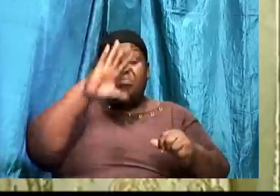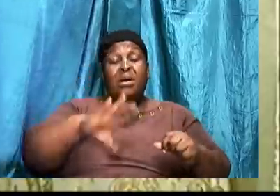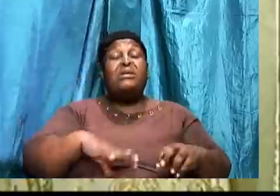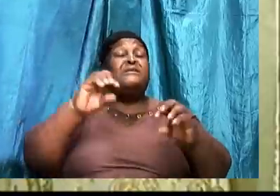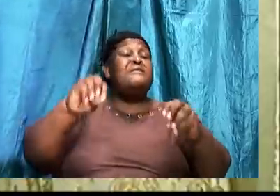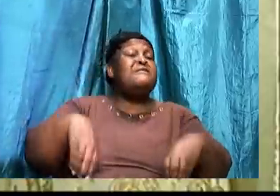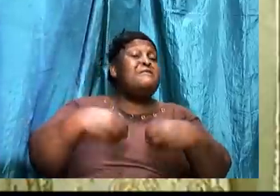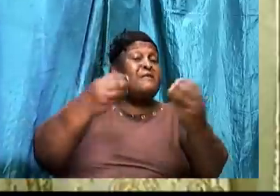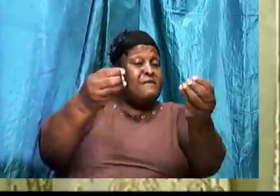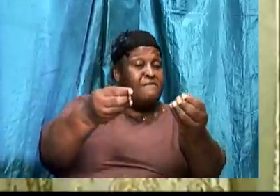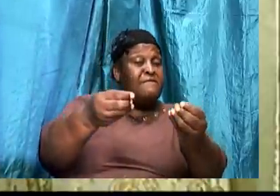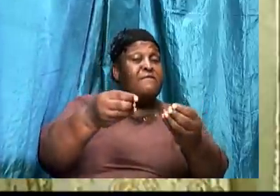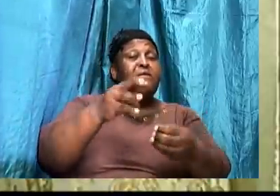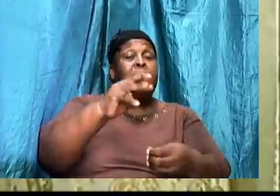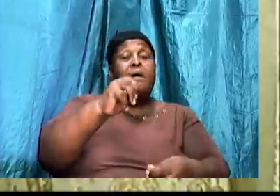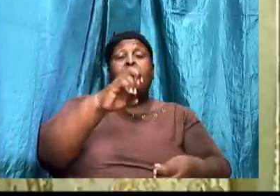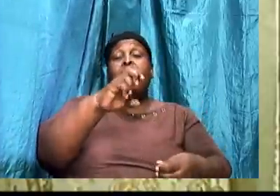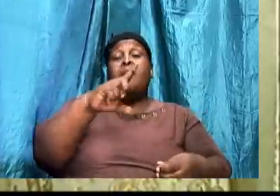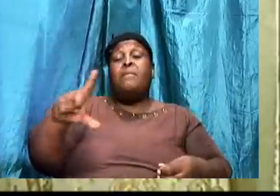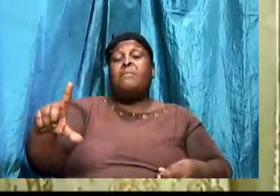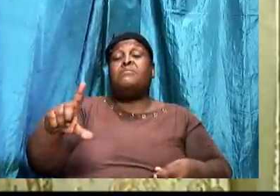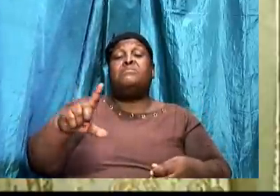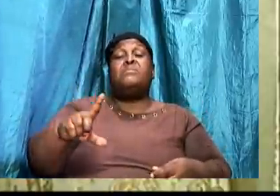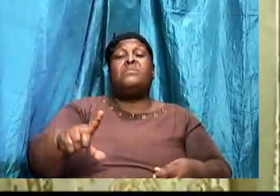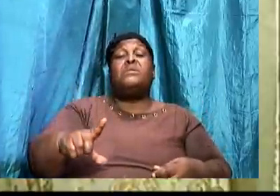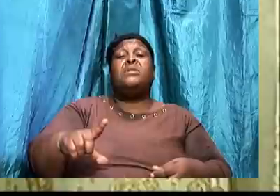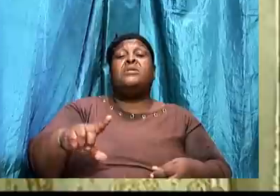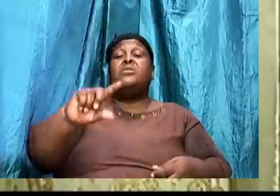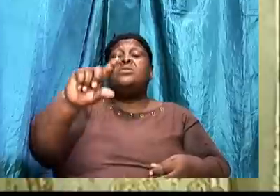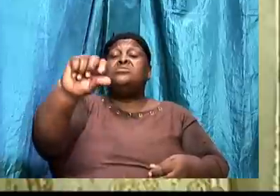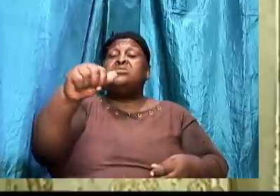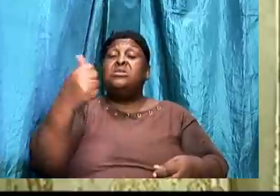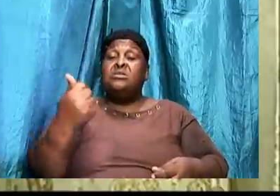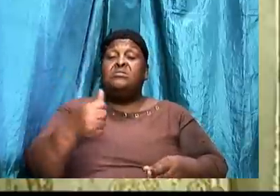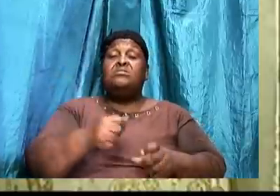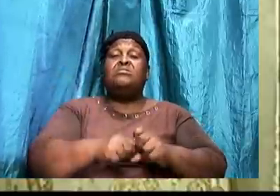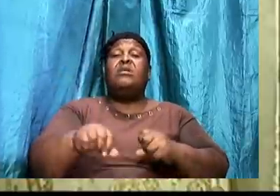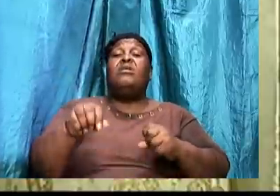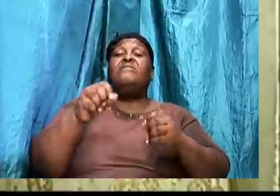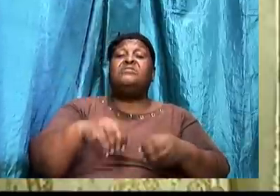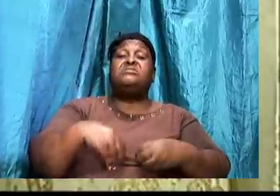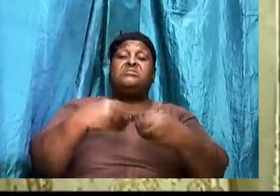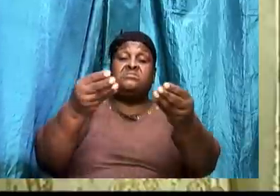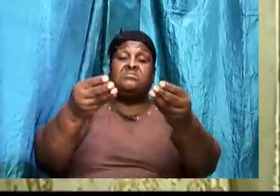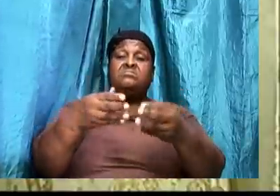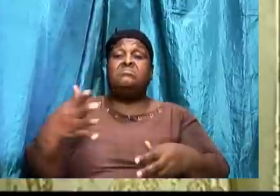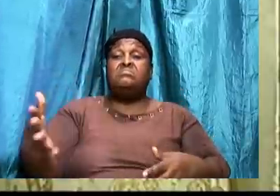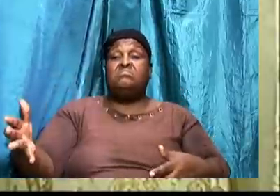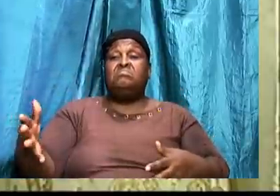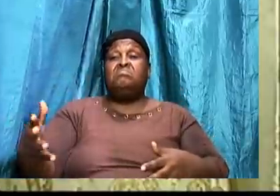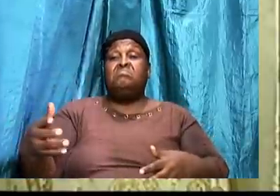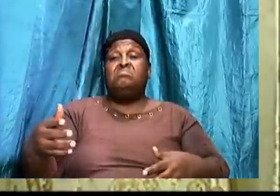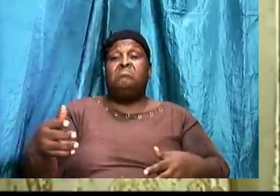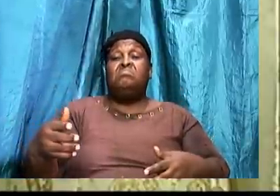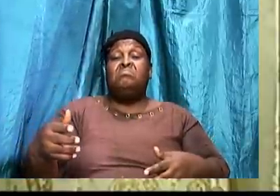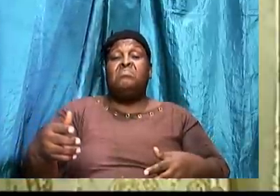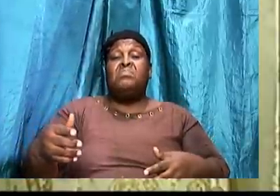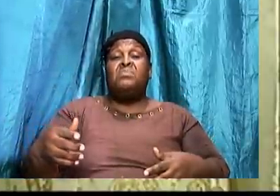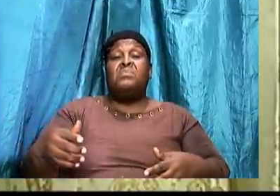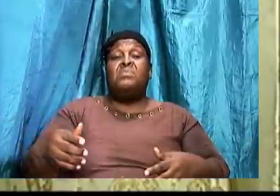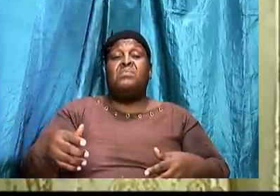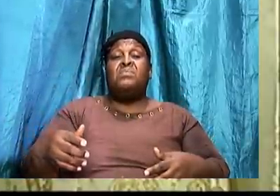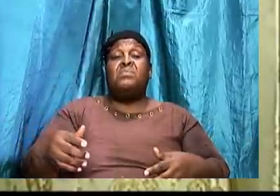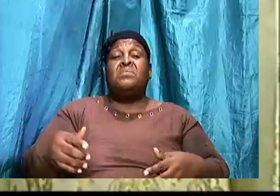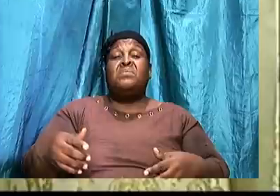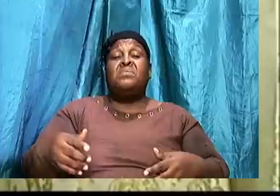of his possession. Who was Melchizedek? Melchizedek was a theophany of God. For those who don't